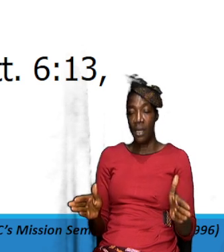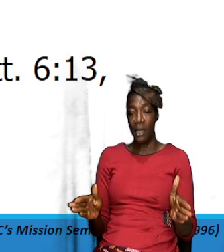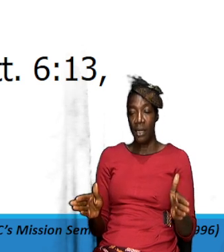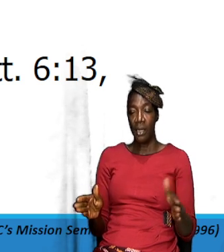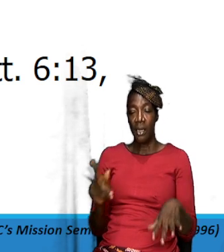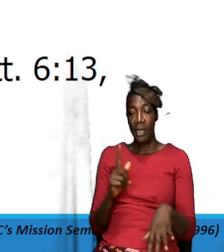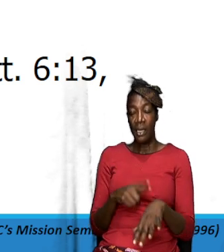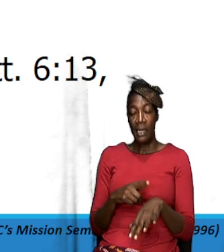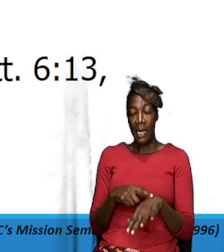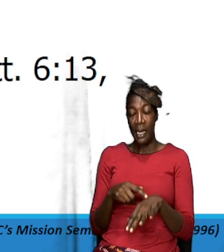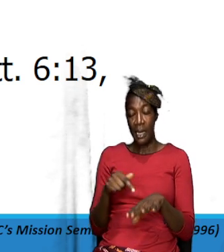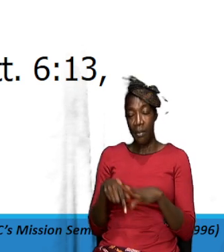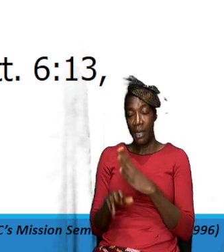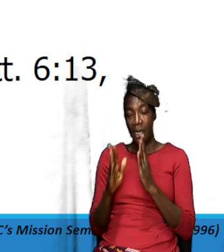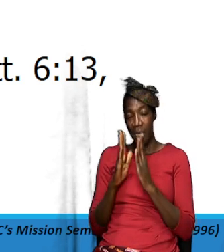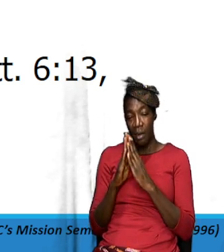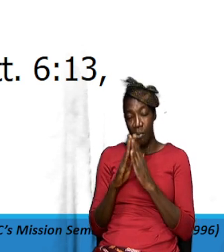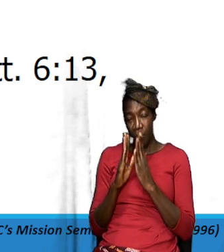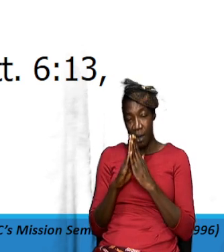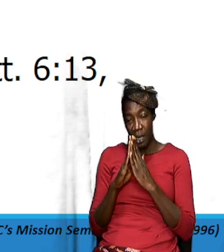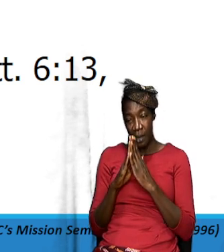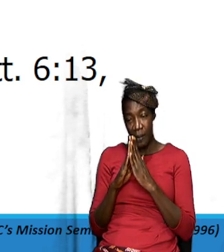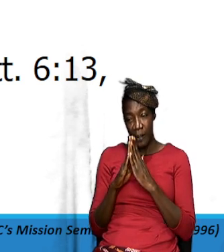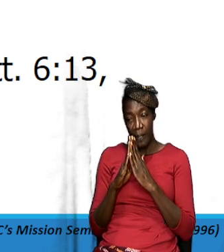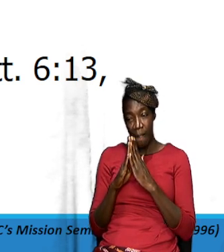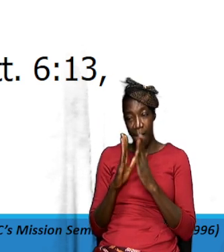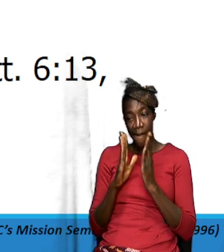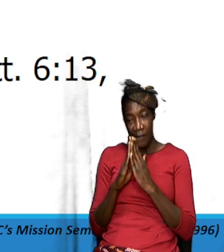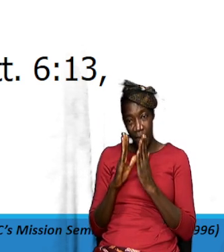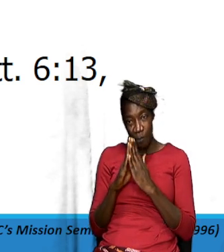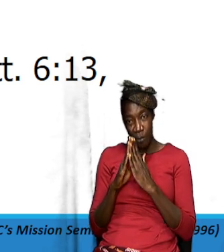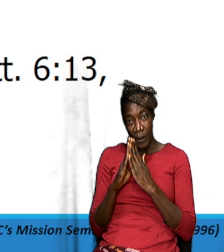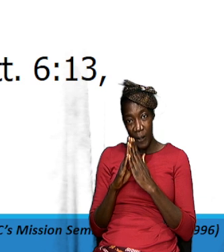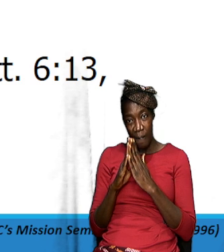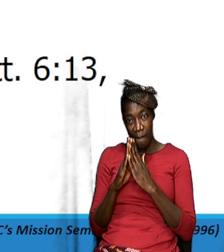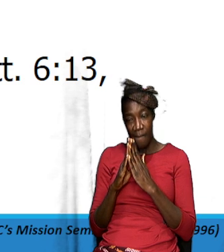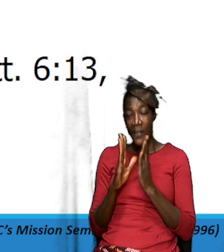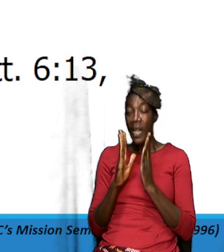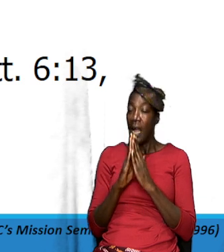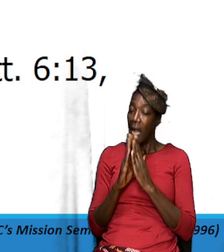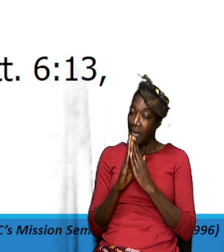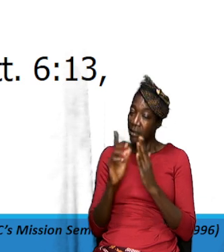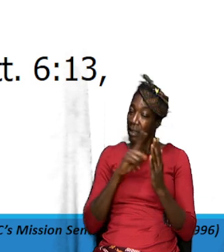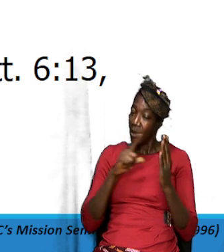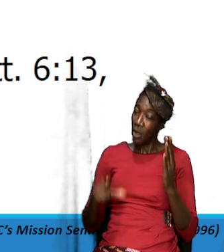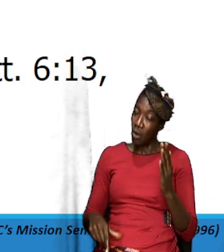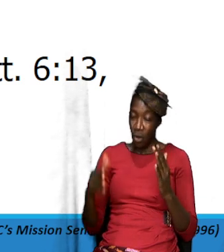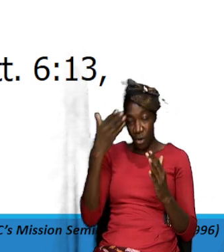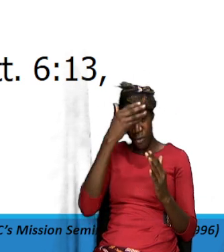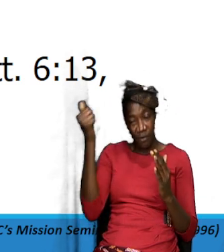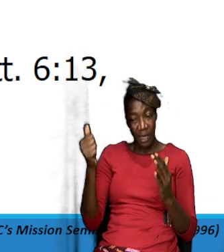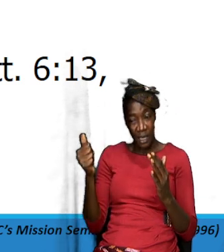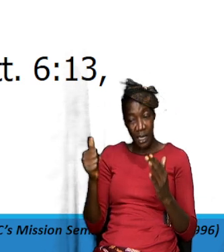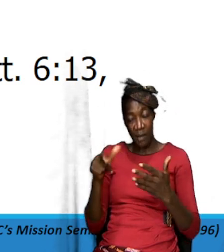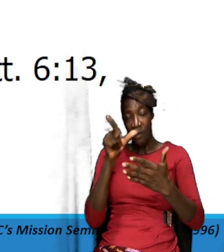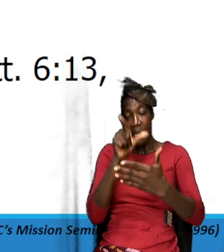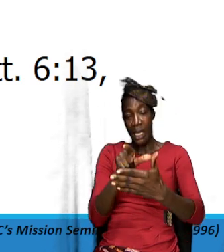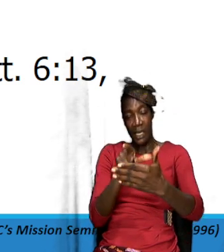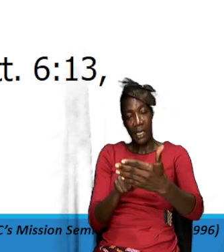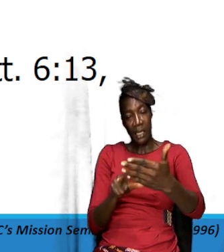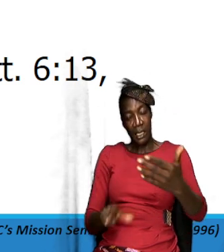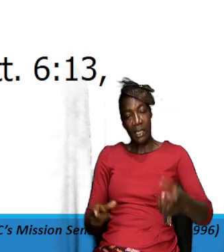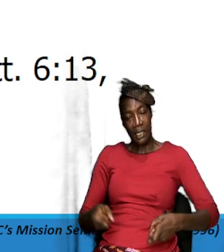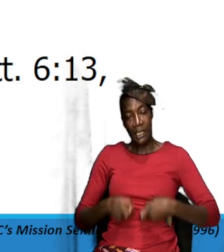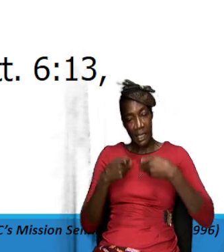in prayer remember we are in prayer now spend time here in prayer asking asking the Lord to forgive us listing our sins